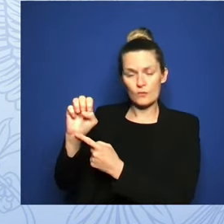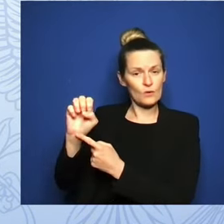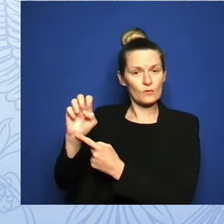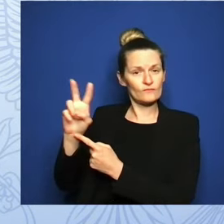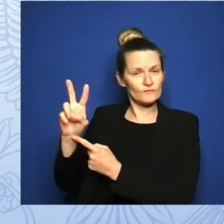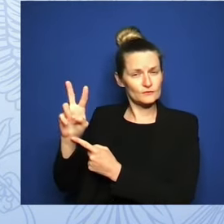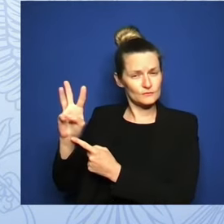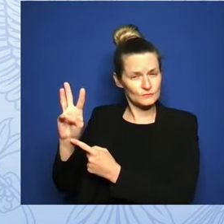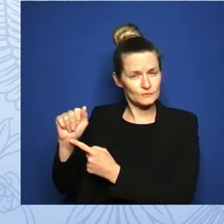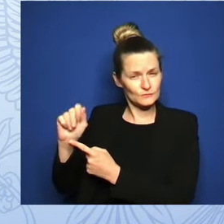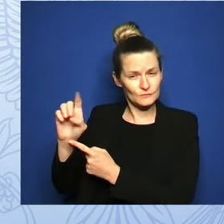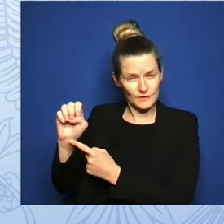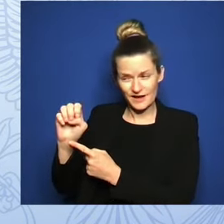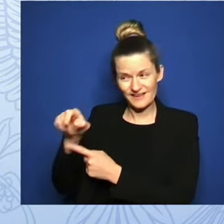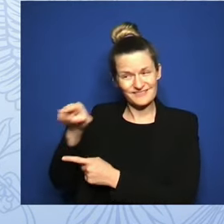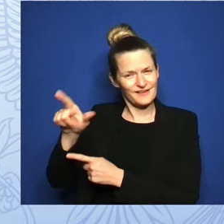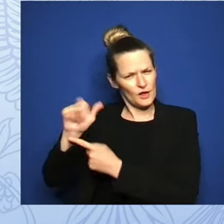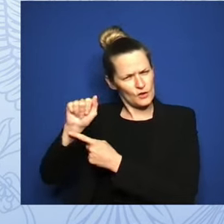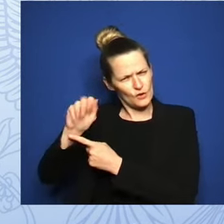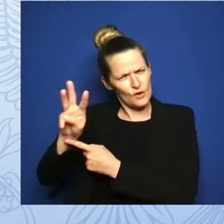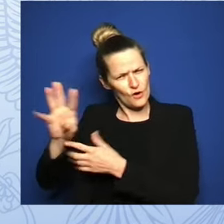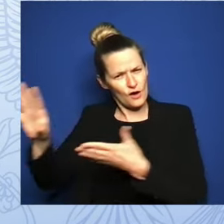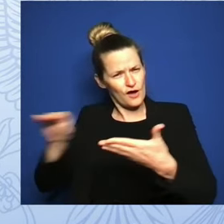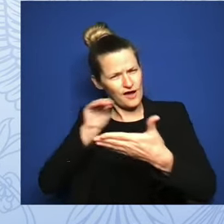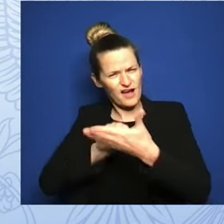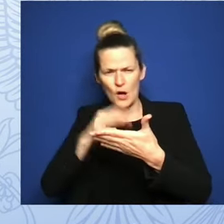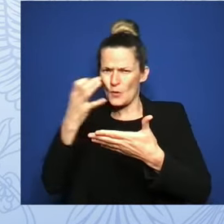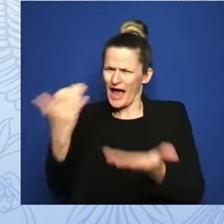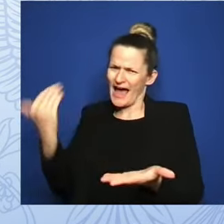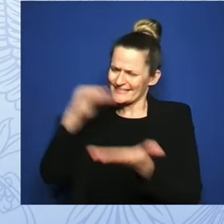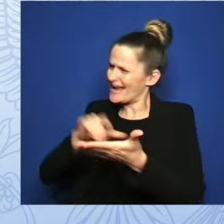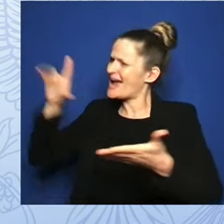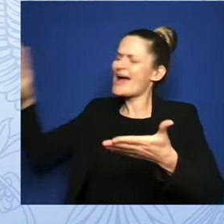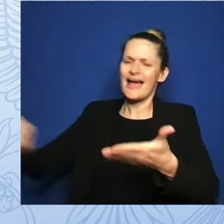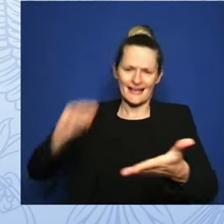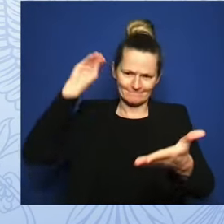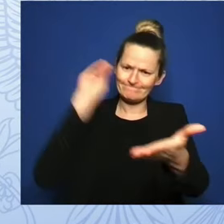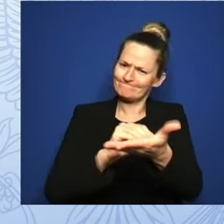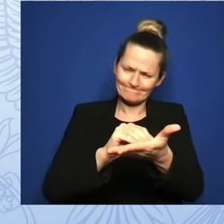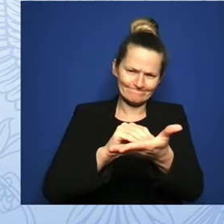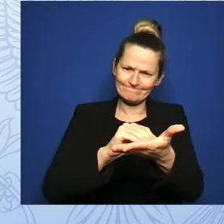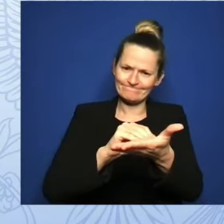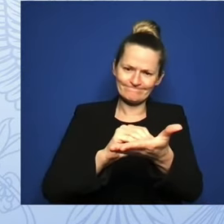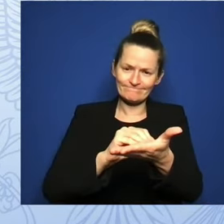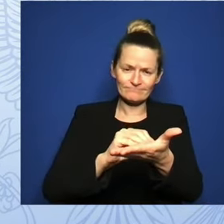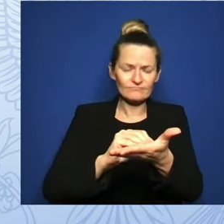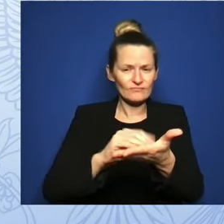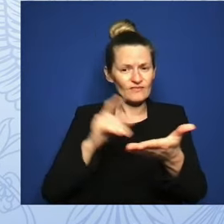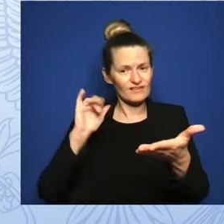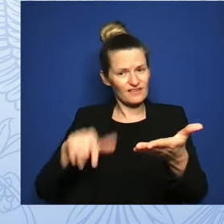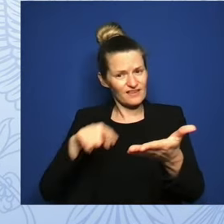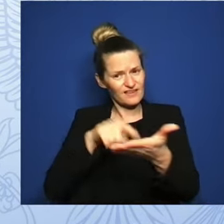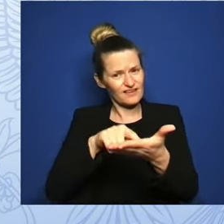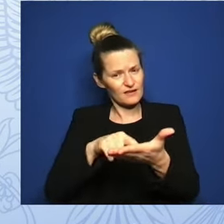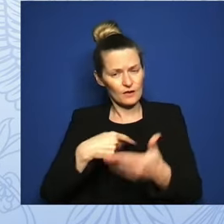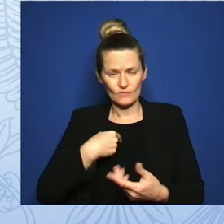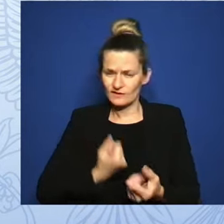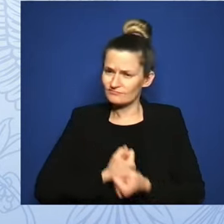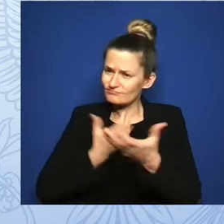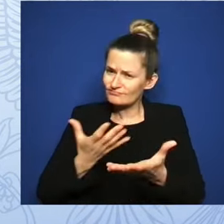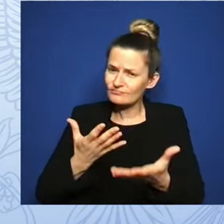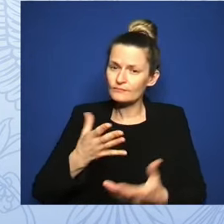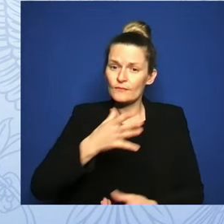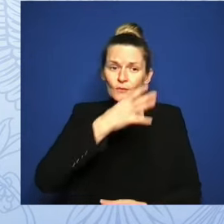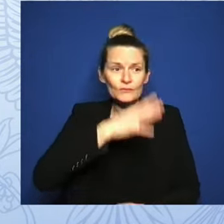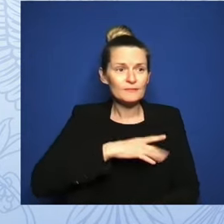So we've got to make our voices heard for the women whose lives are on the line, and for the fathers and